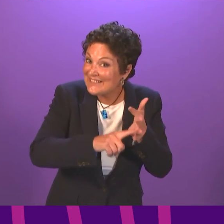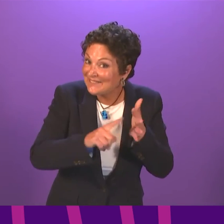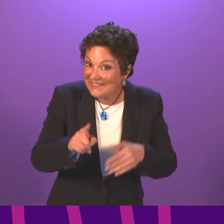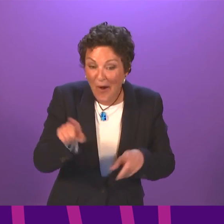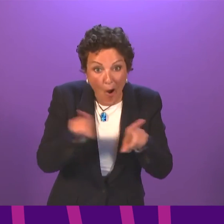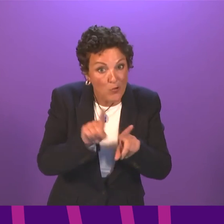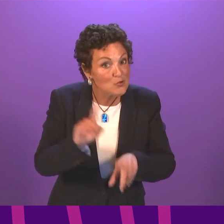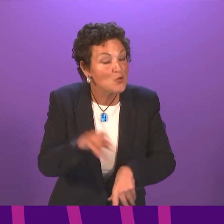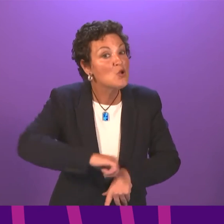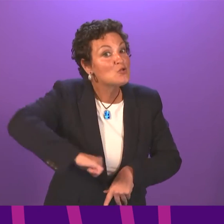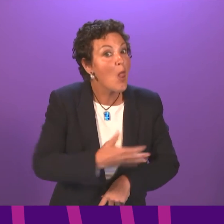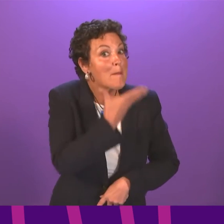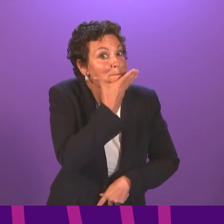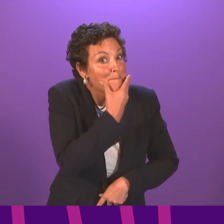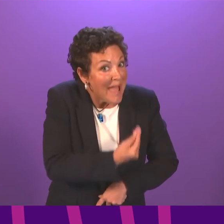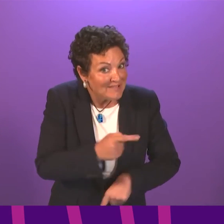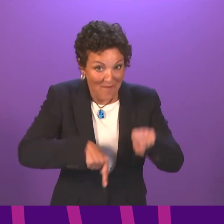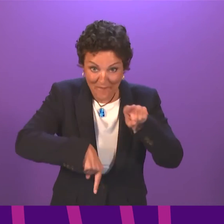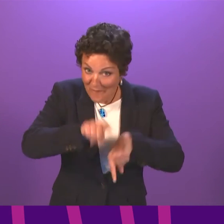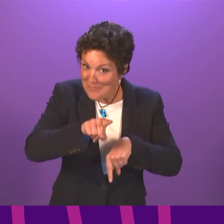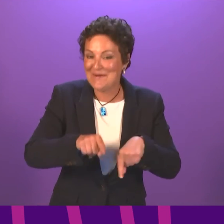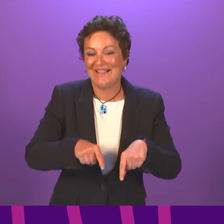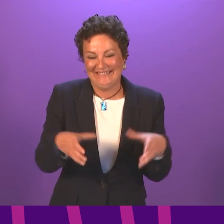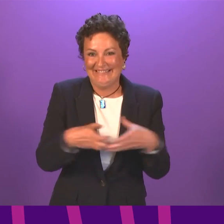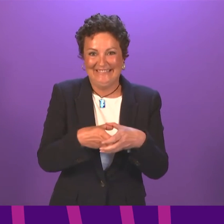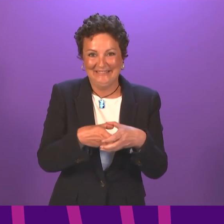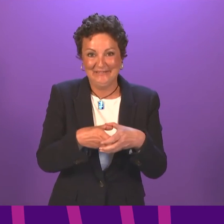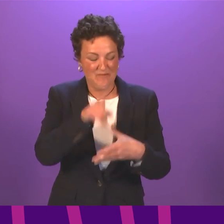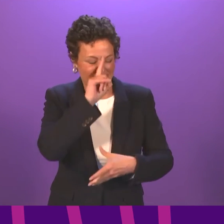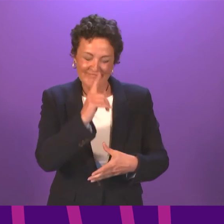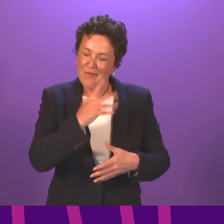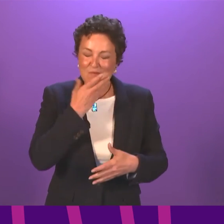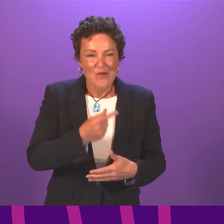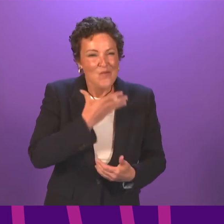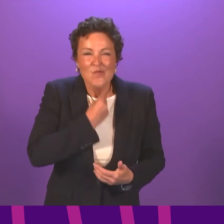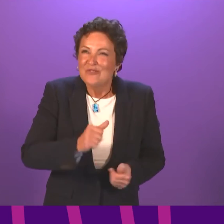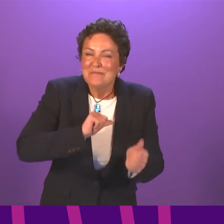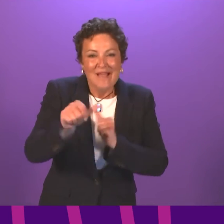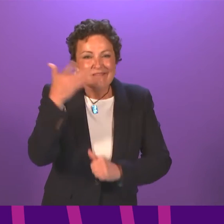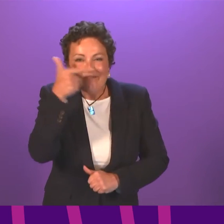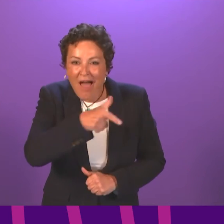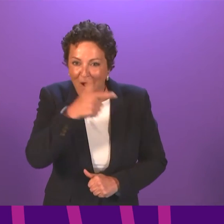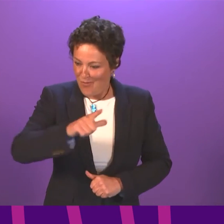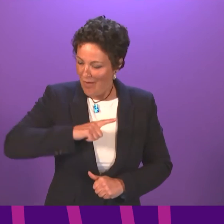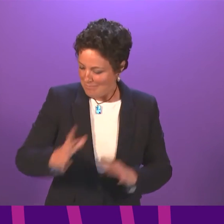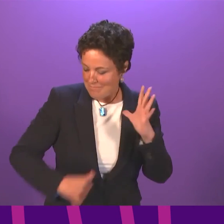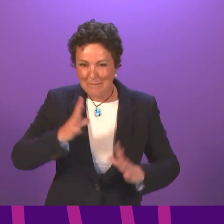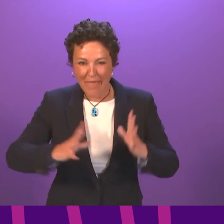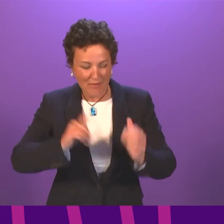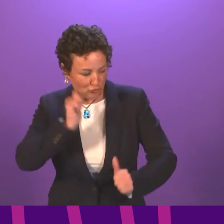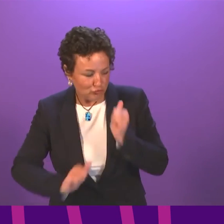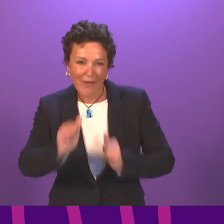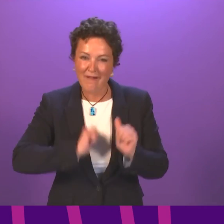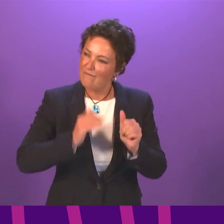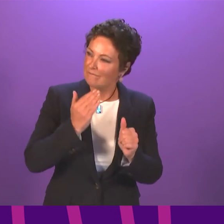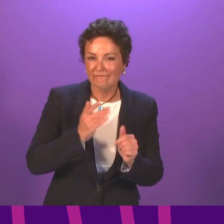men's football team all of the best as they are prepared to embark on this European Championship